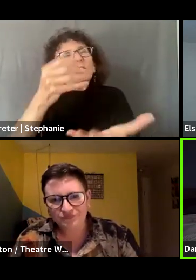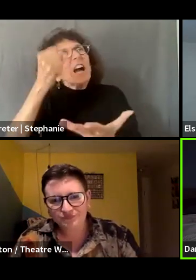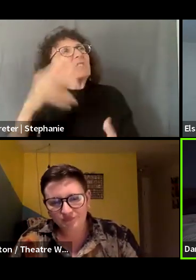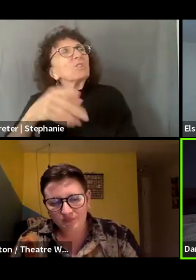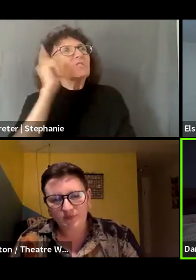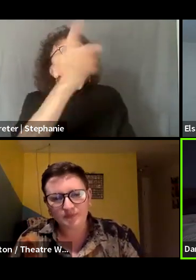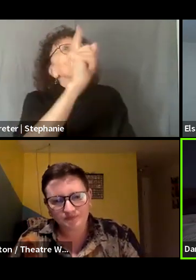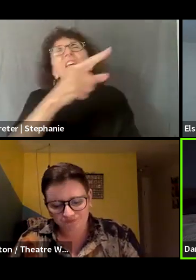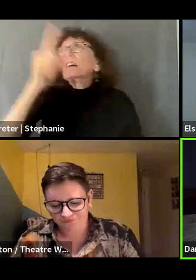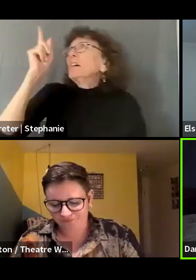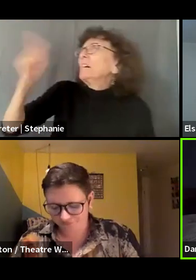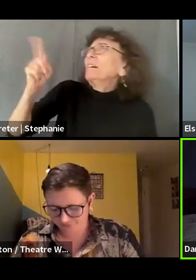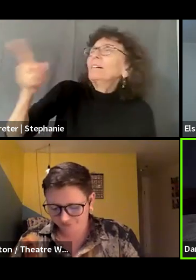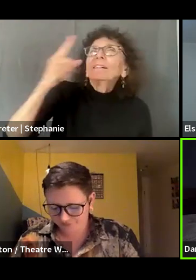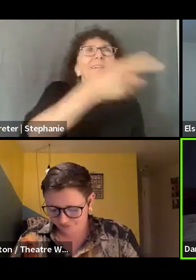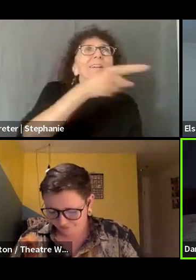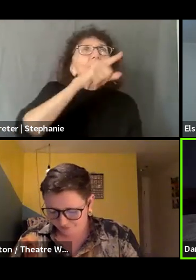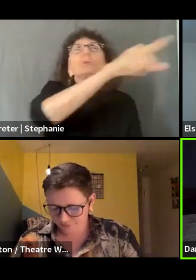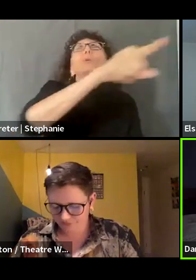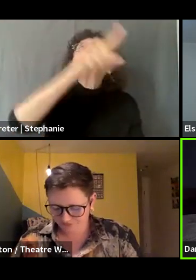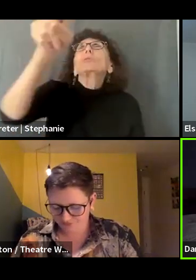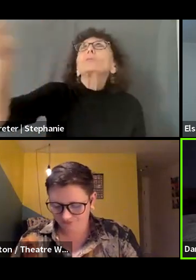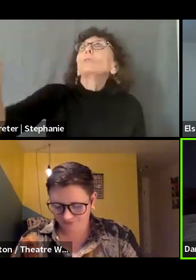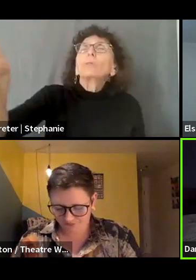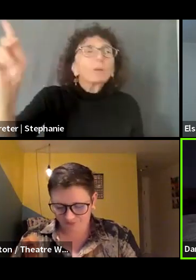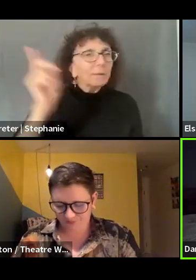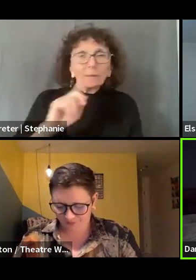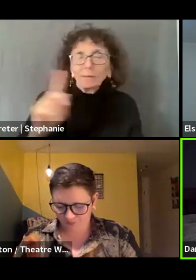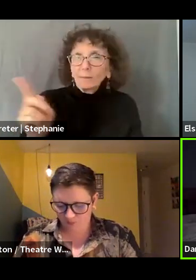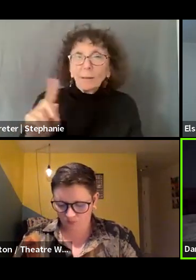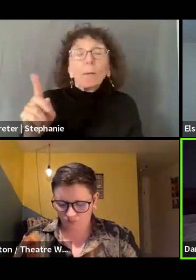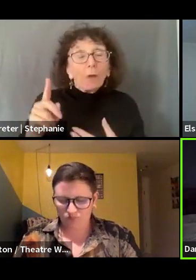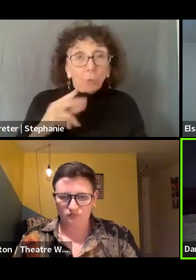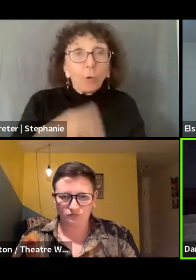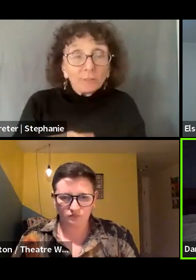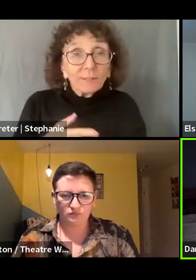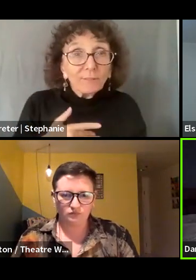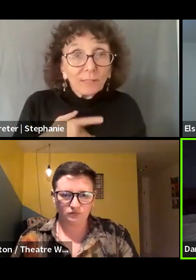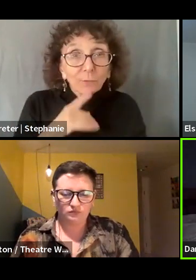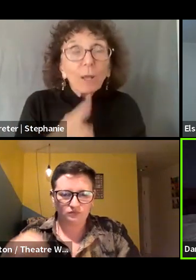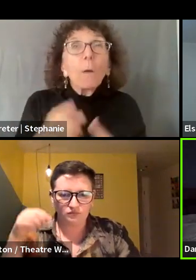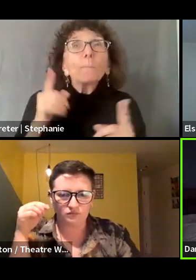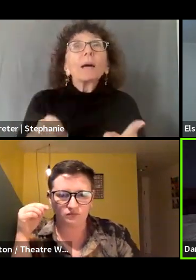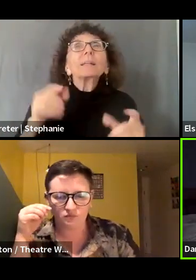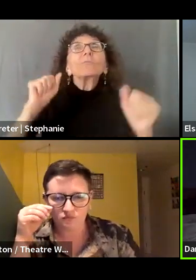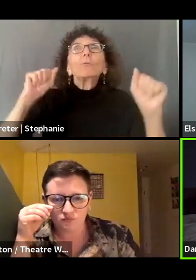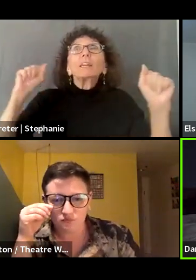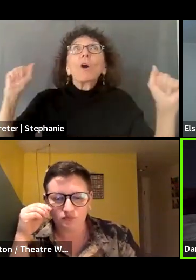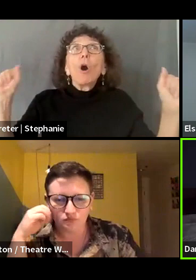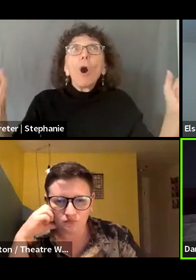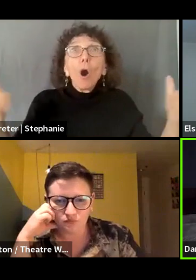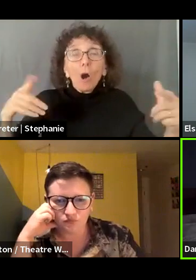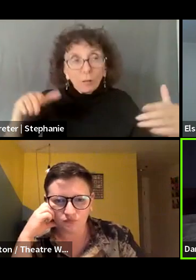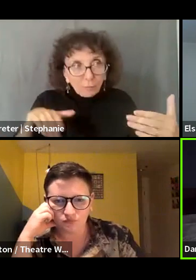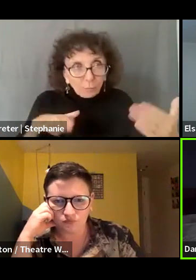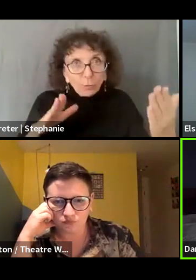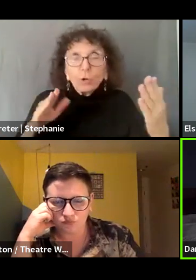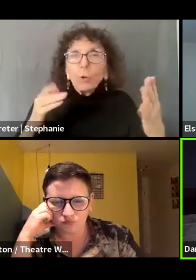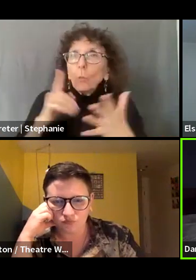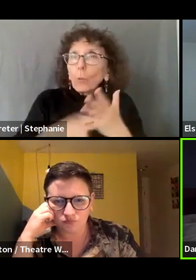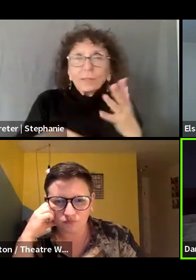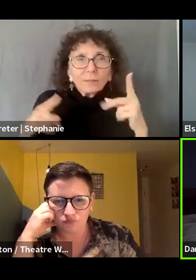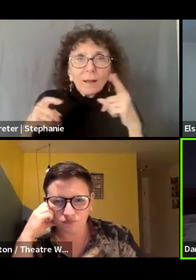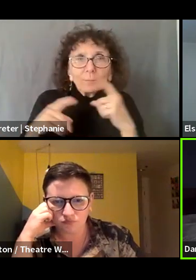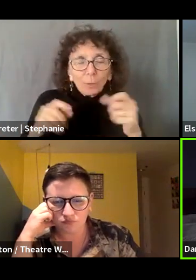And right. We are actually more powerful when all of us reckon with all of the complexities, the nuances, the things that we're